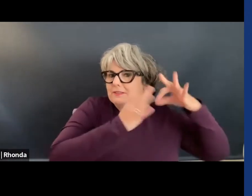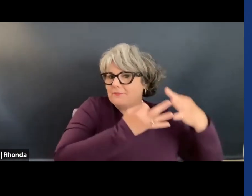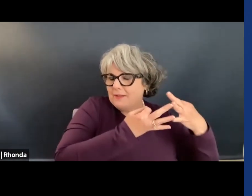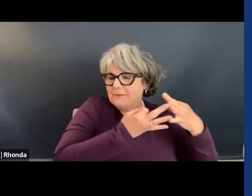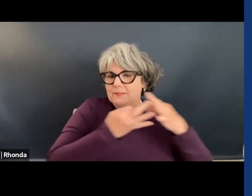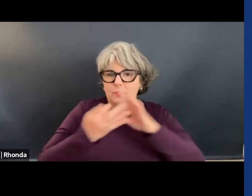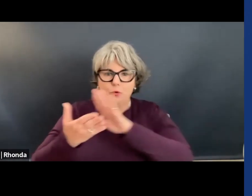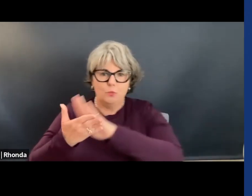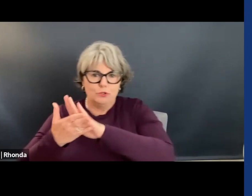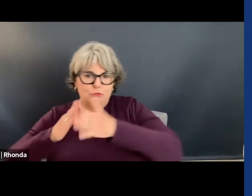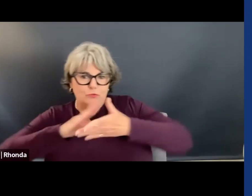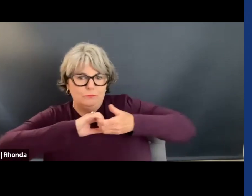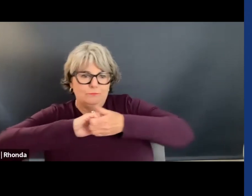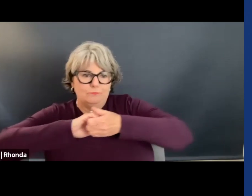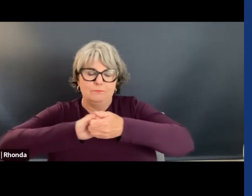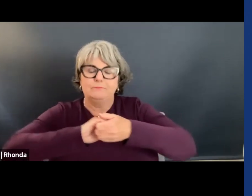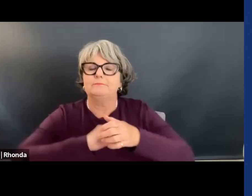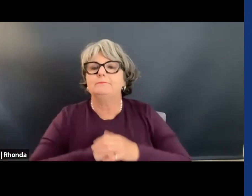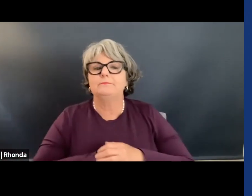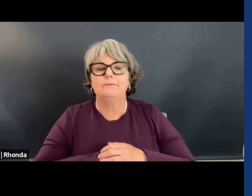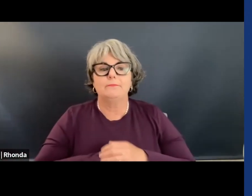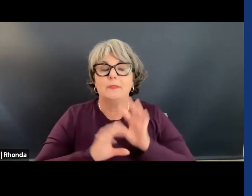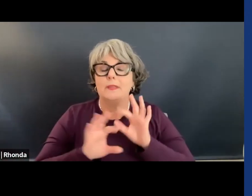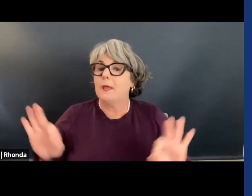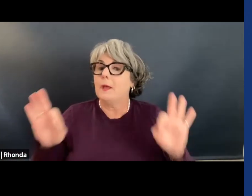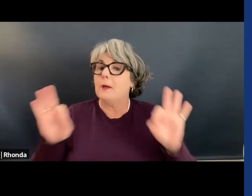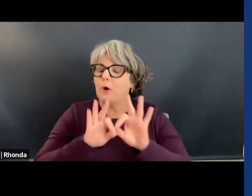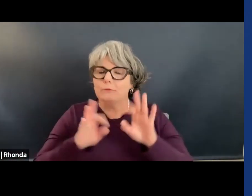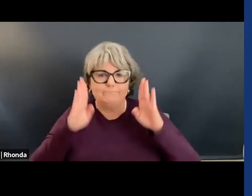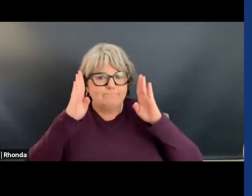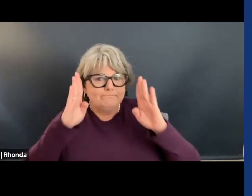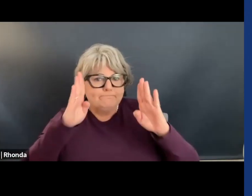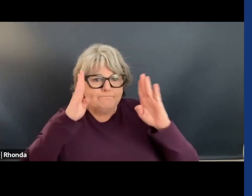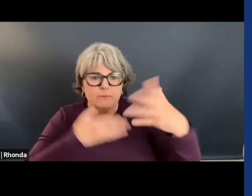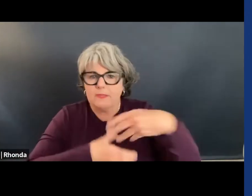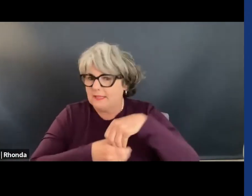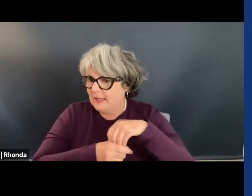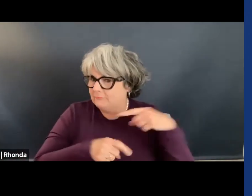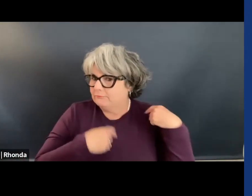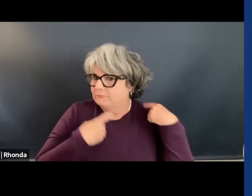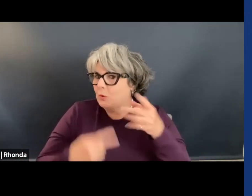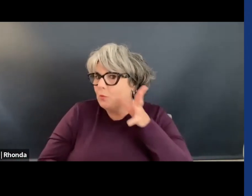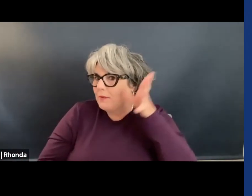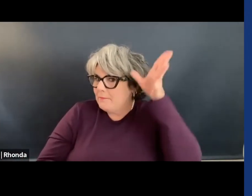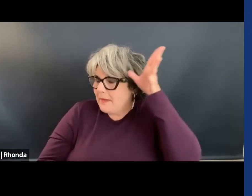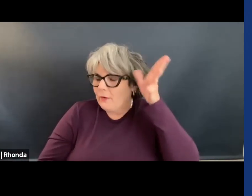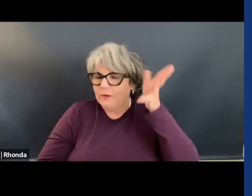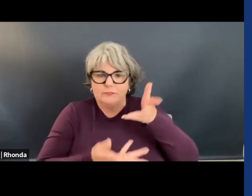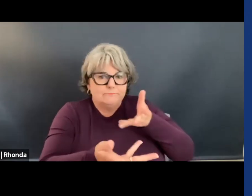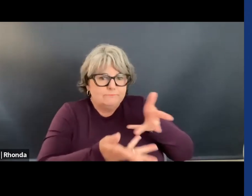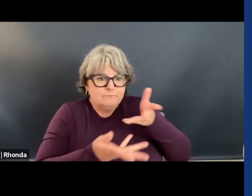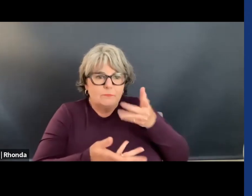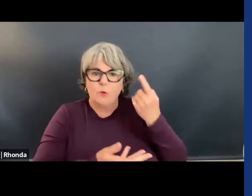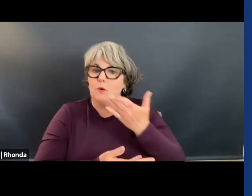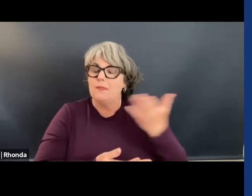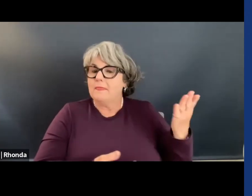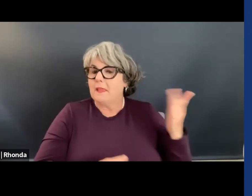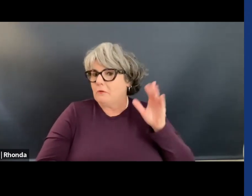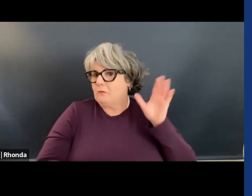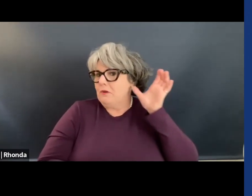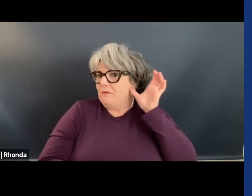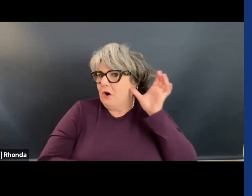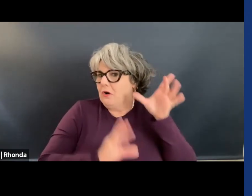with all parents and families. Importantly, we've been listening and we've been engaging with parents ourselves. One thing we heard